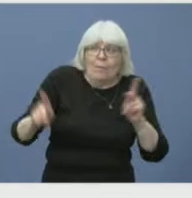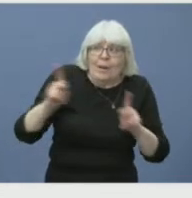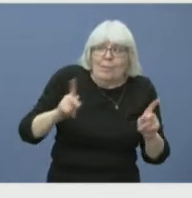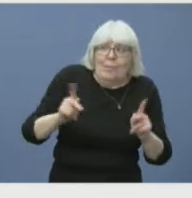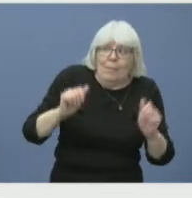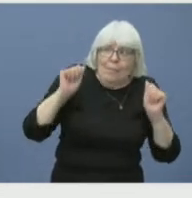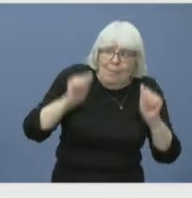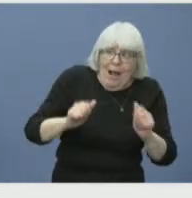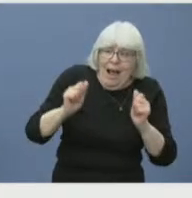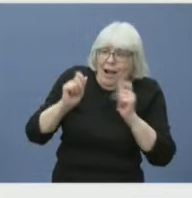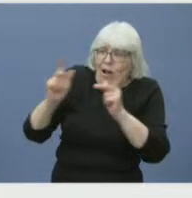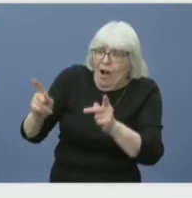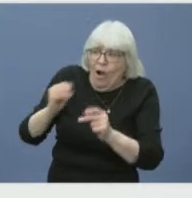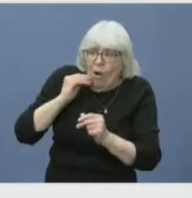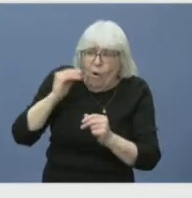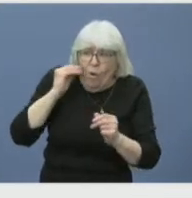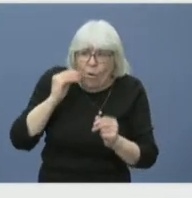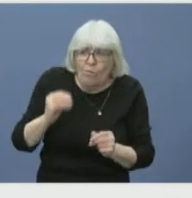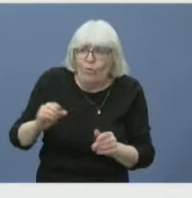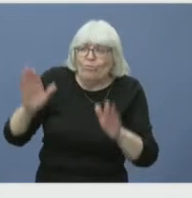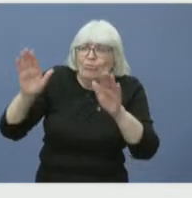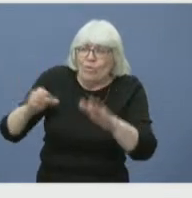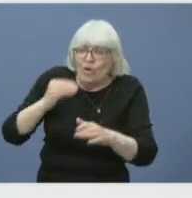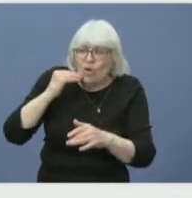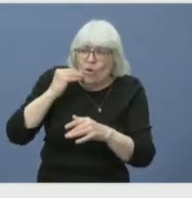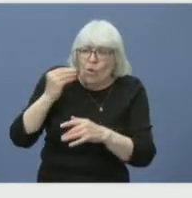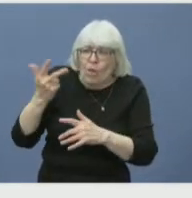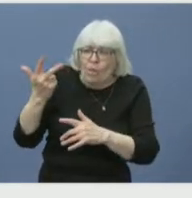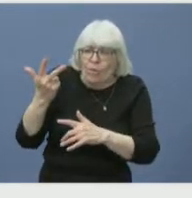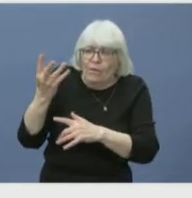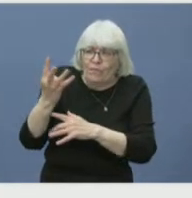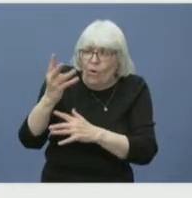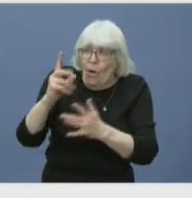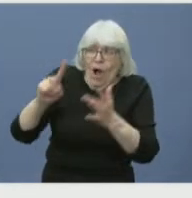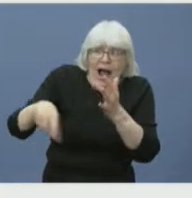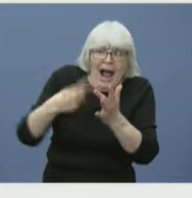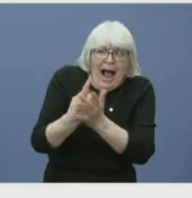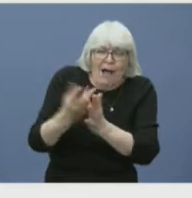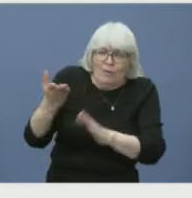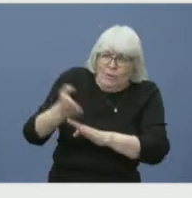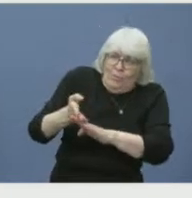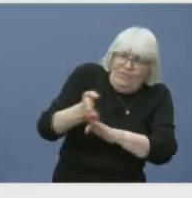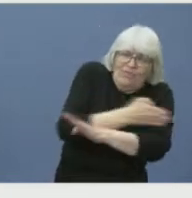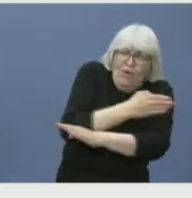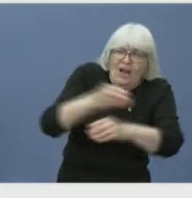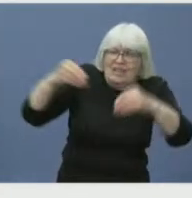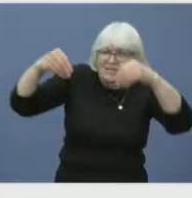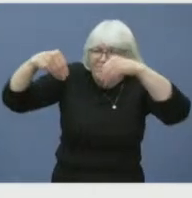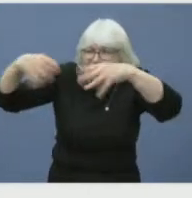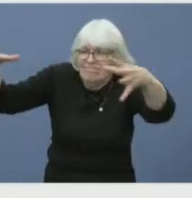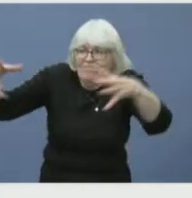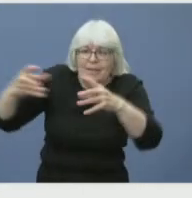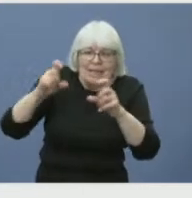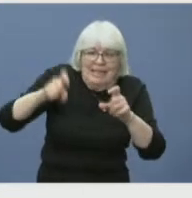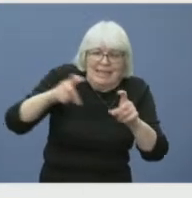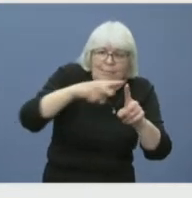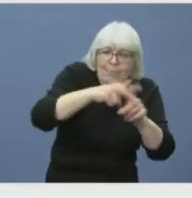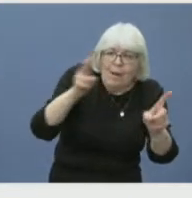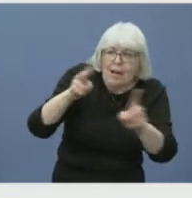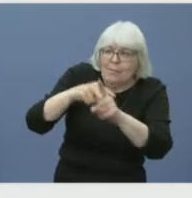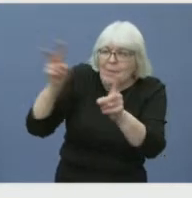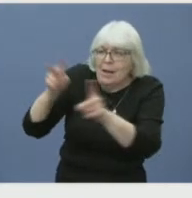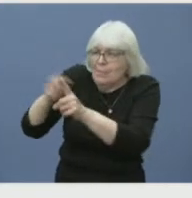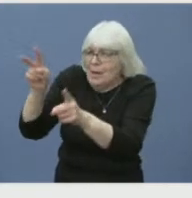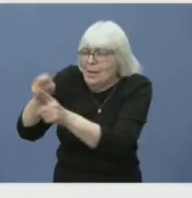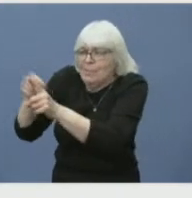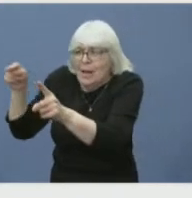three or four hours before the power was let on so that they could unplug things and make sure that their house was safe from additional fire.